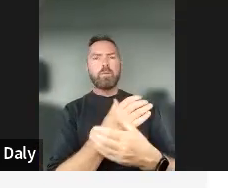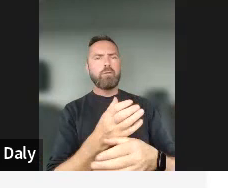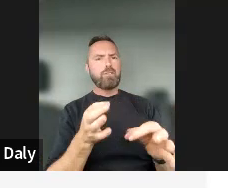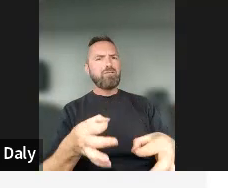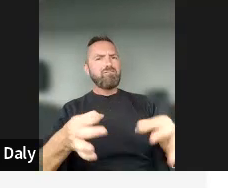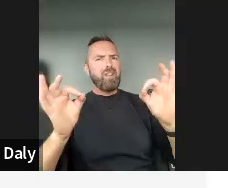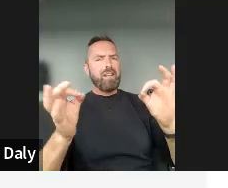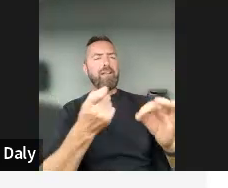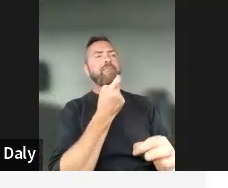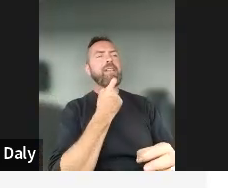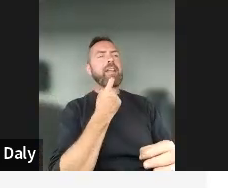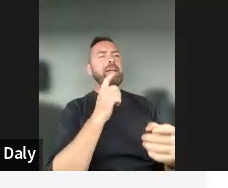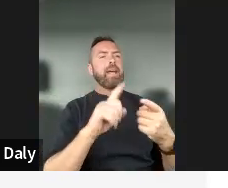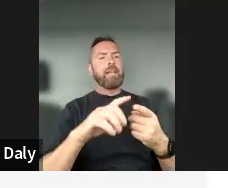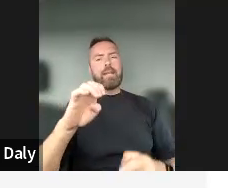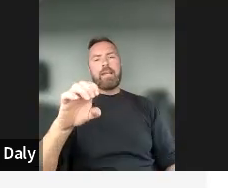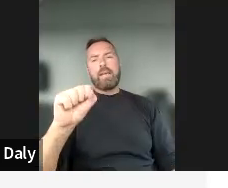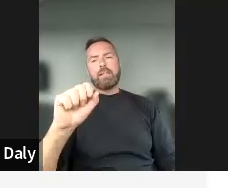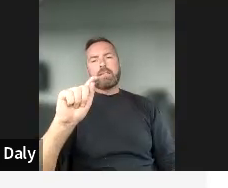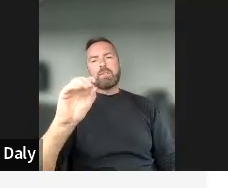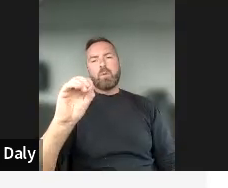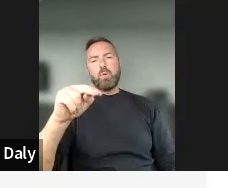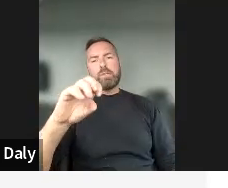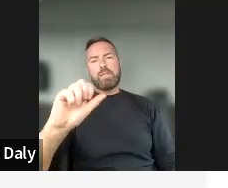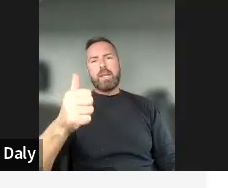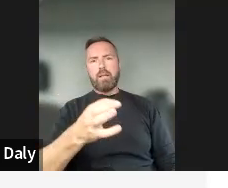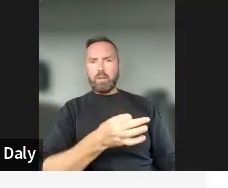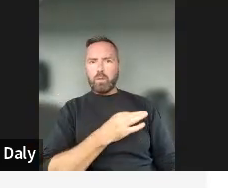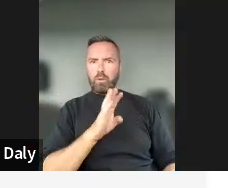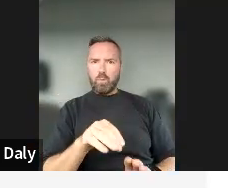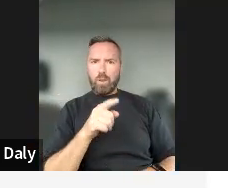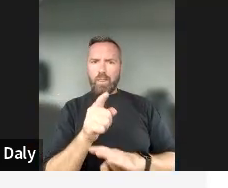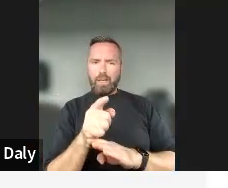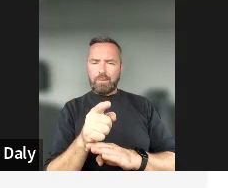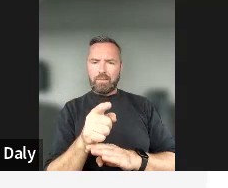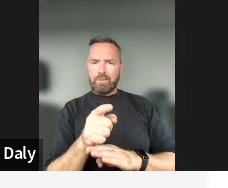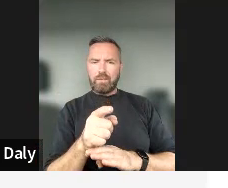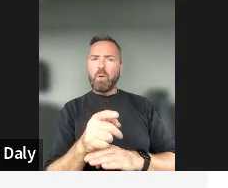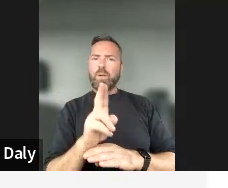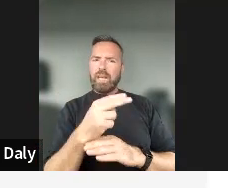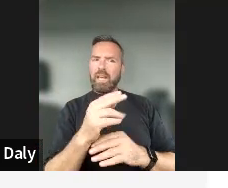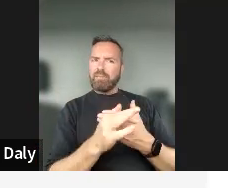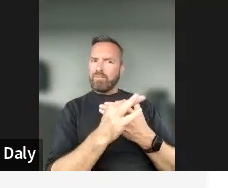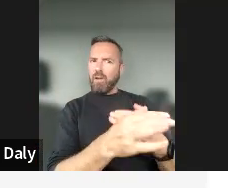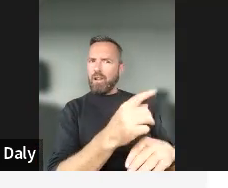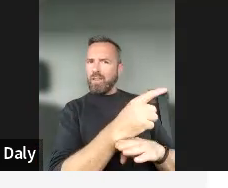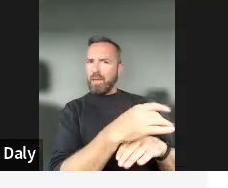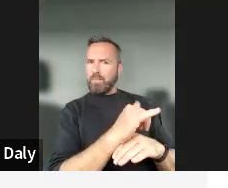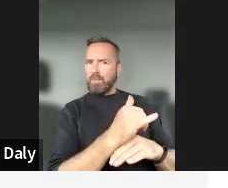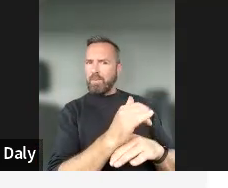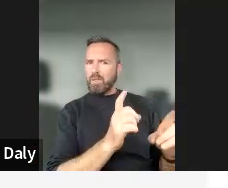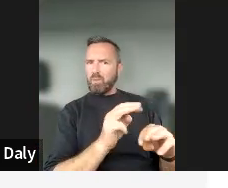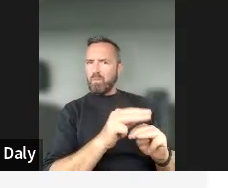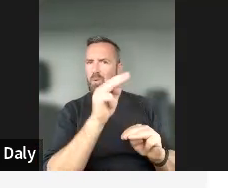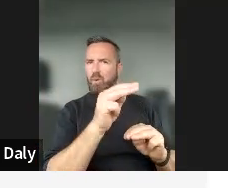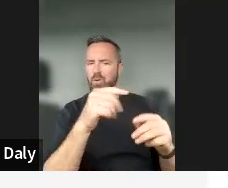Estonia are really, really good on it. Um, they have it in schools and more broadly. So, yeah, we could definitely do more on that. I